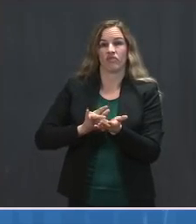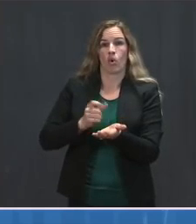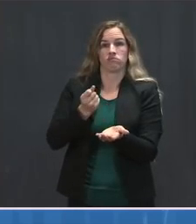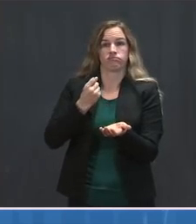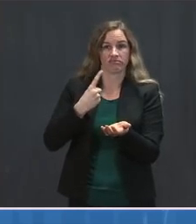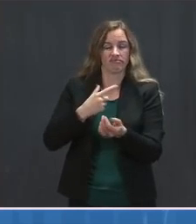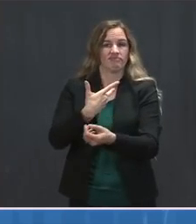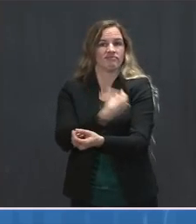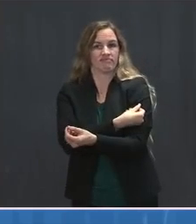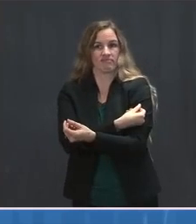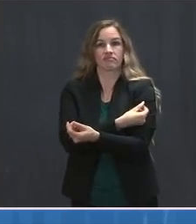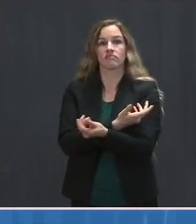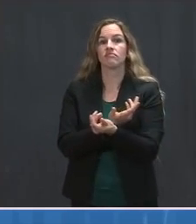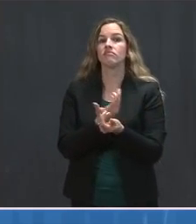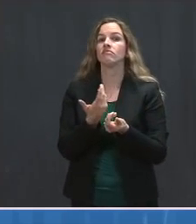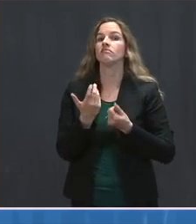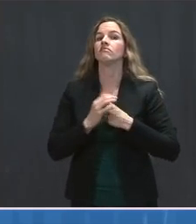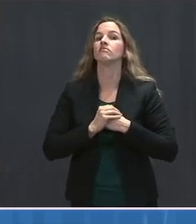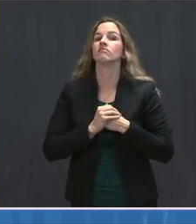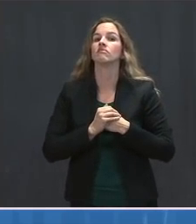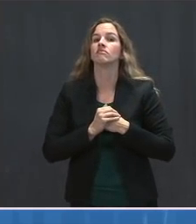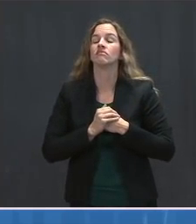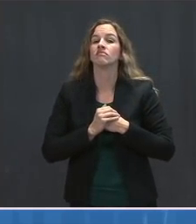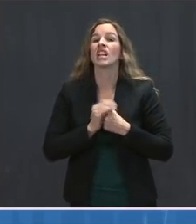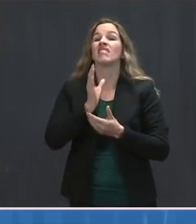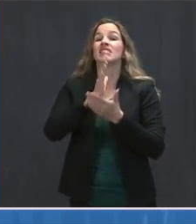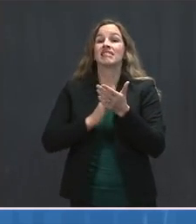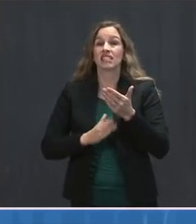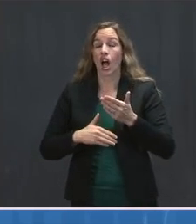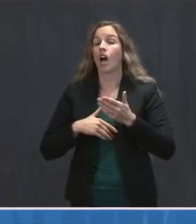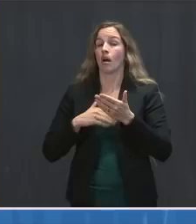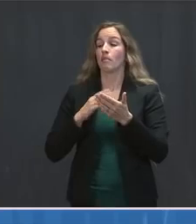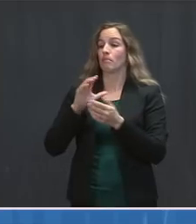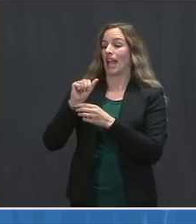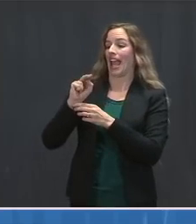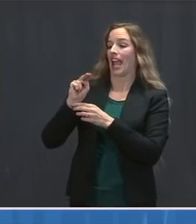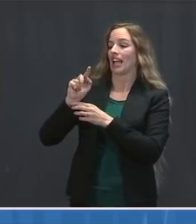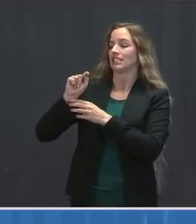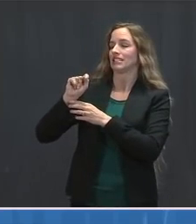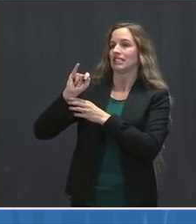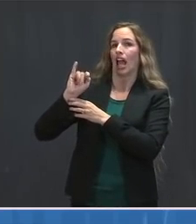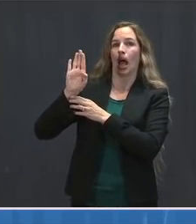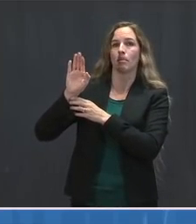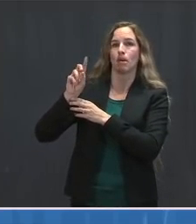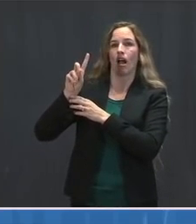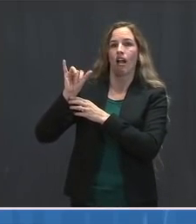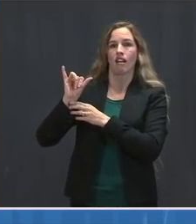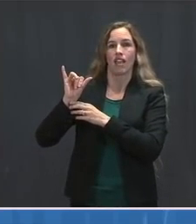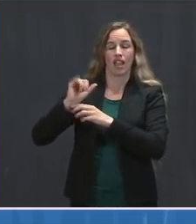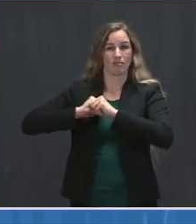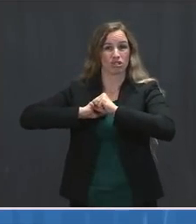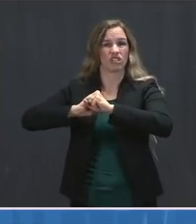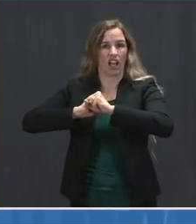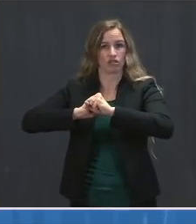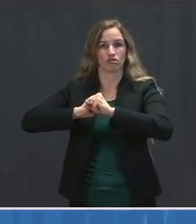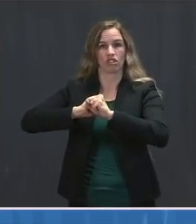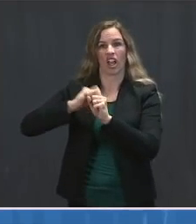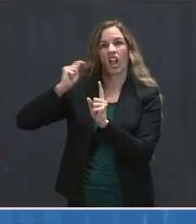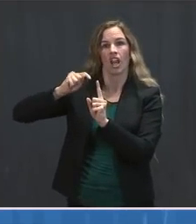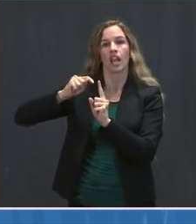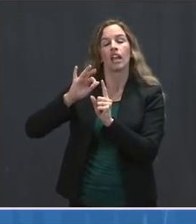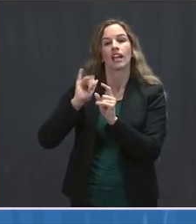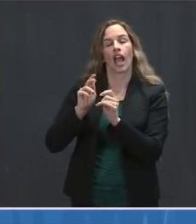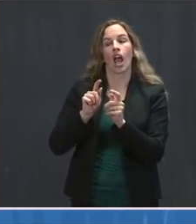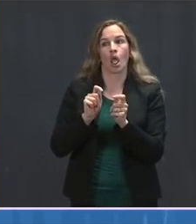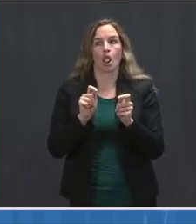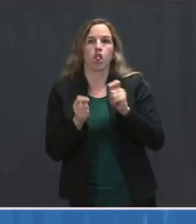briefing, of escape from some of the monoclonal antibody protection and a diminution in some of the protection that we have